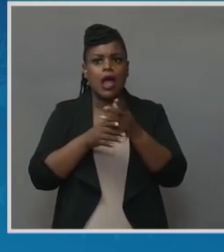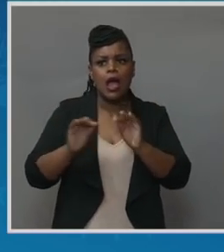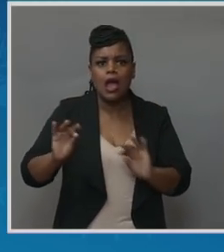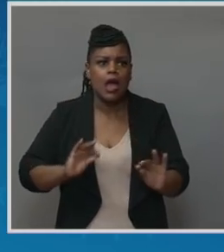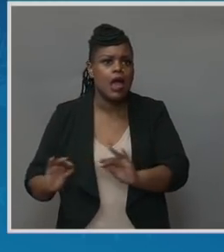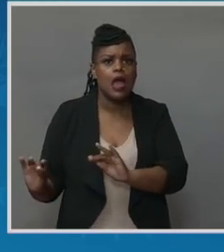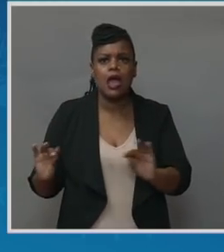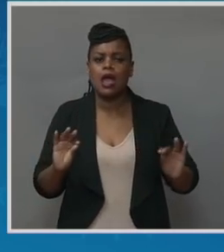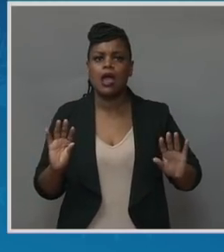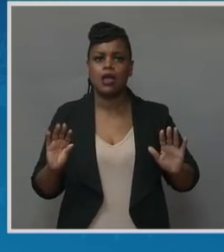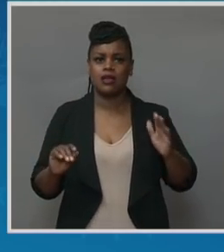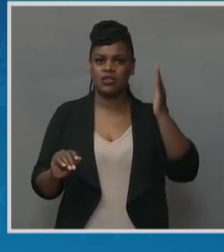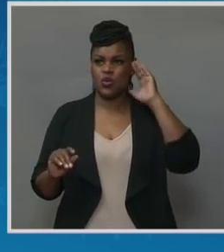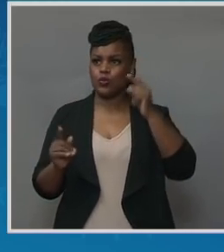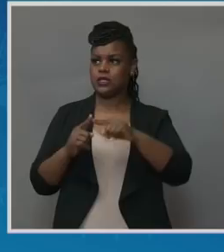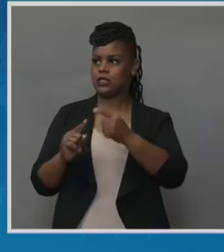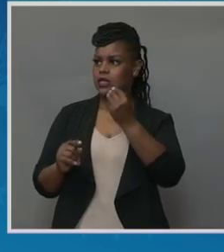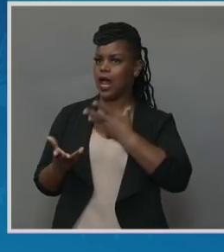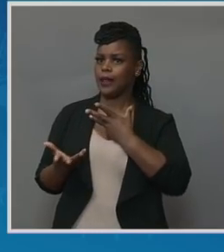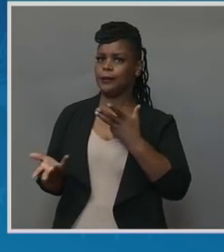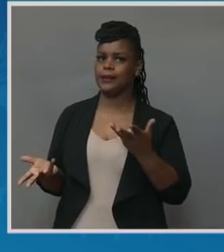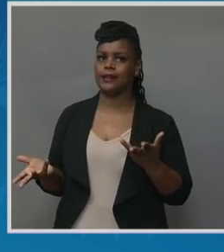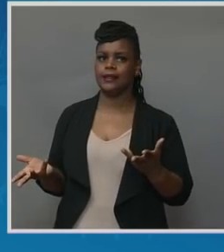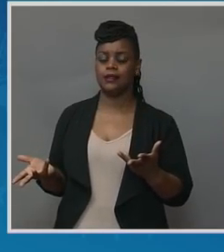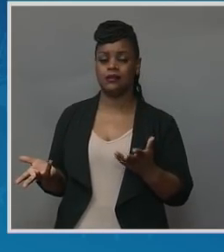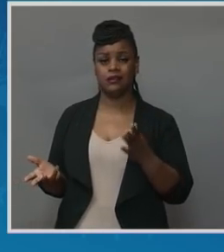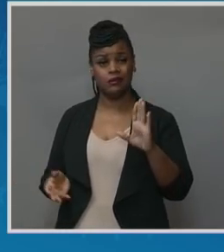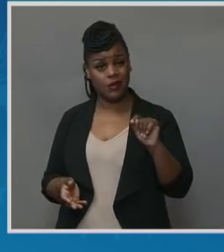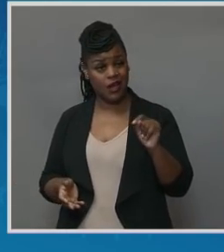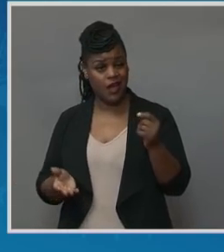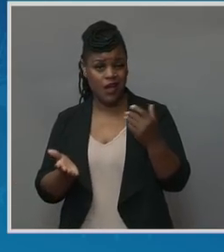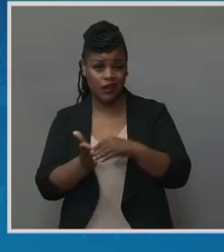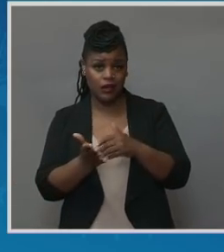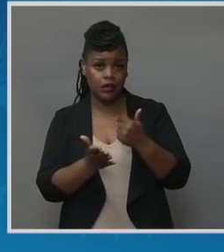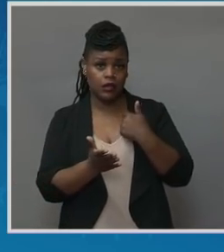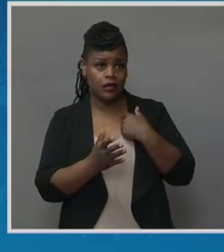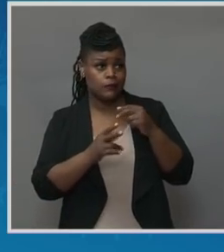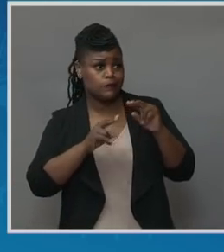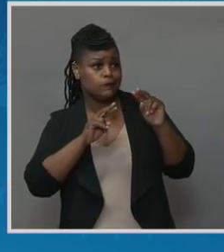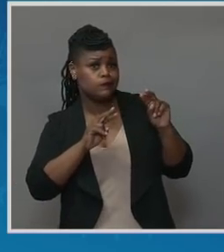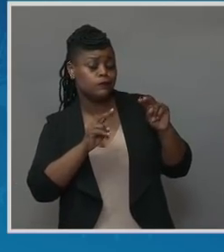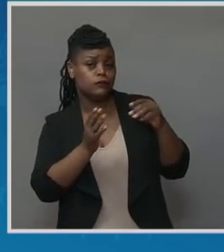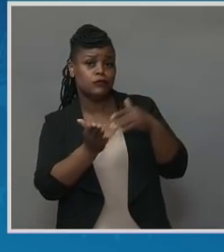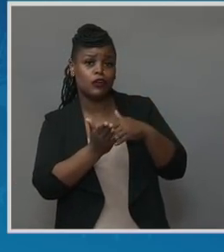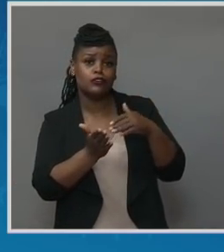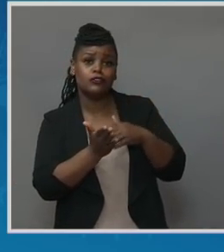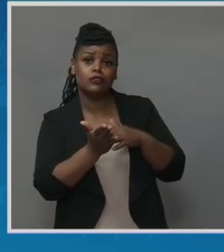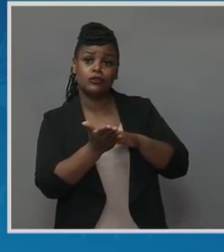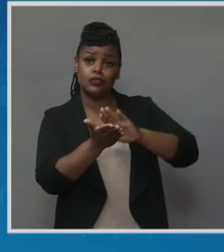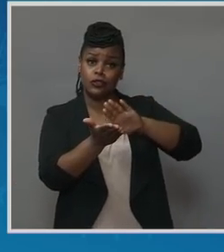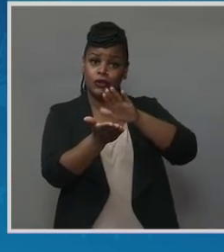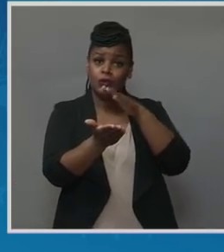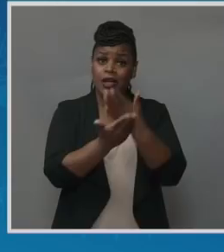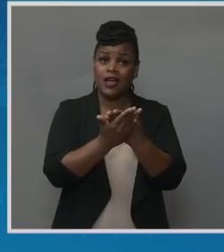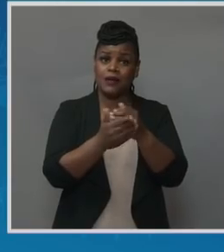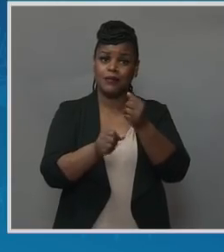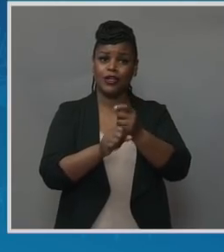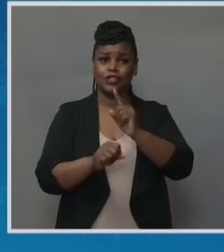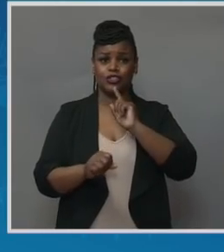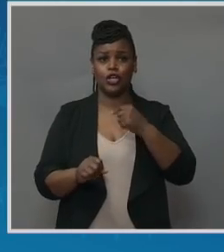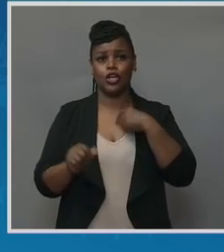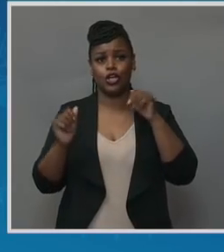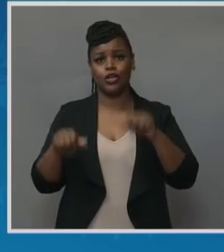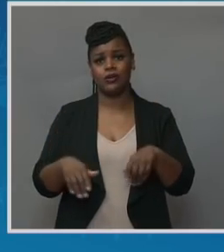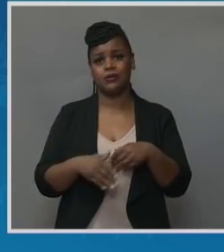What I realized they were doing was just waiting until the doctor was there to deliver words that no